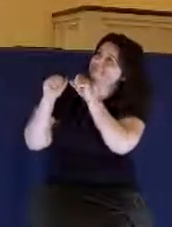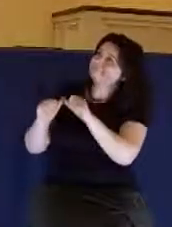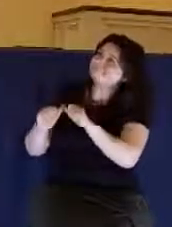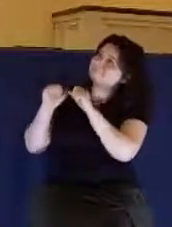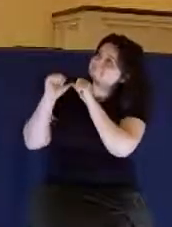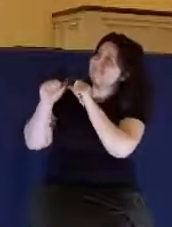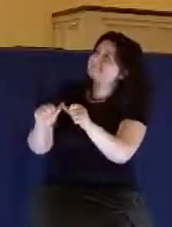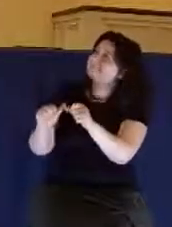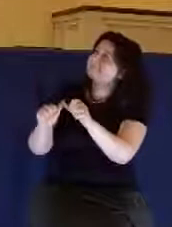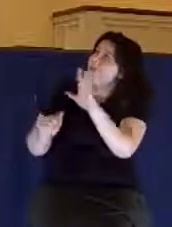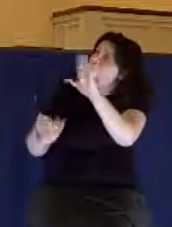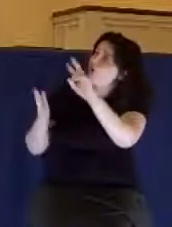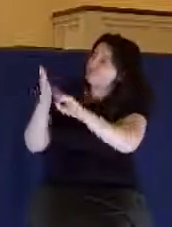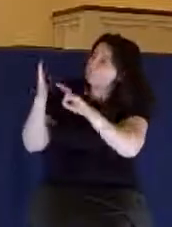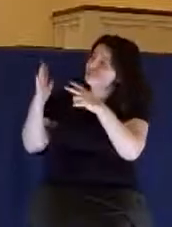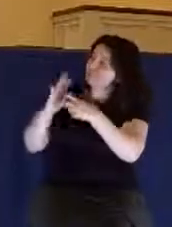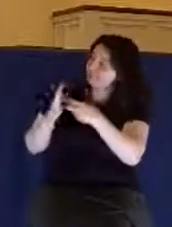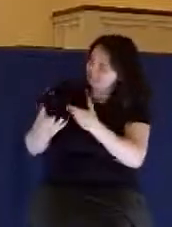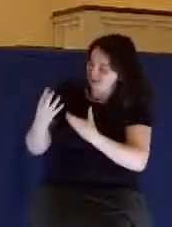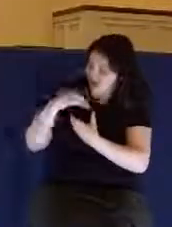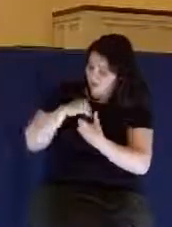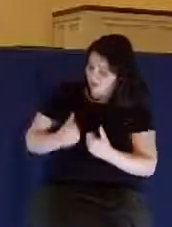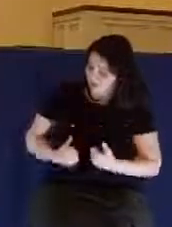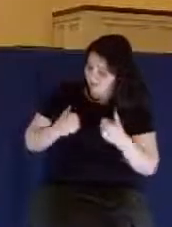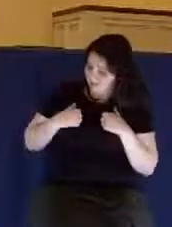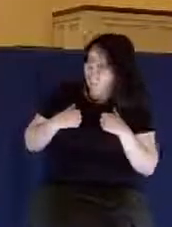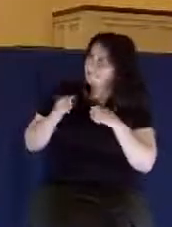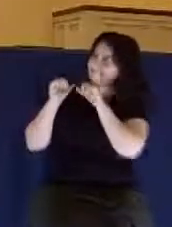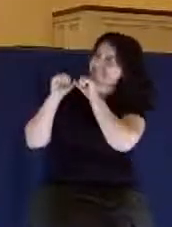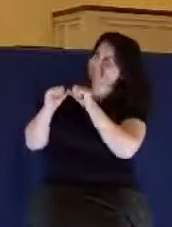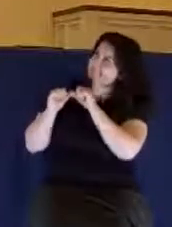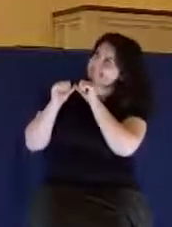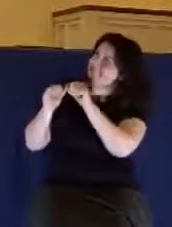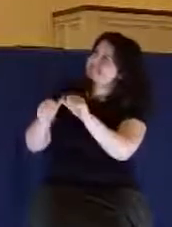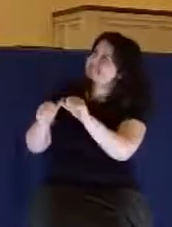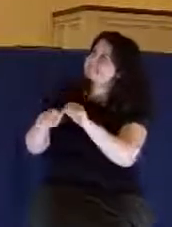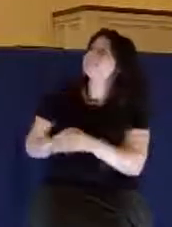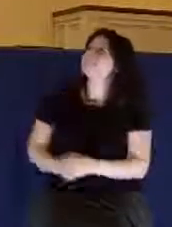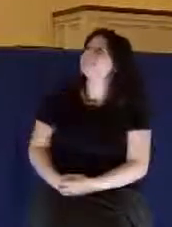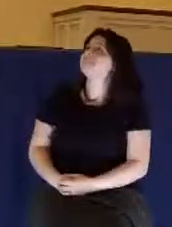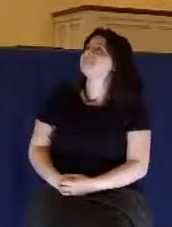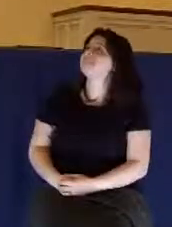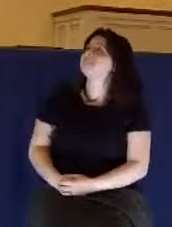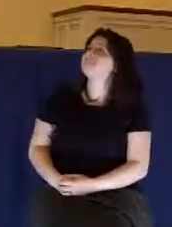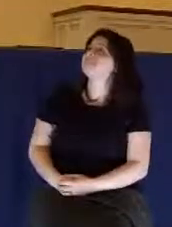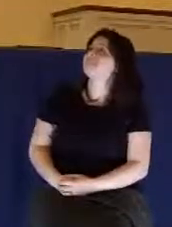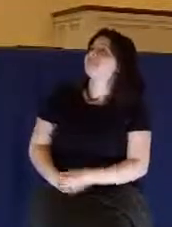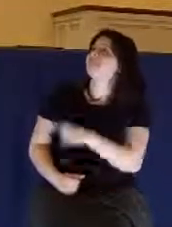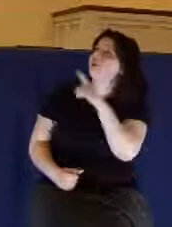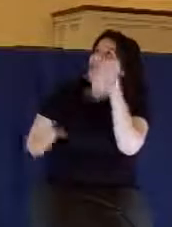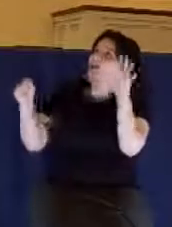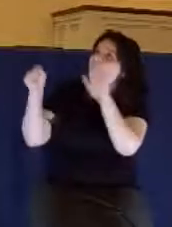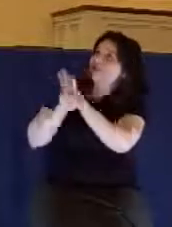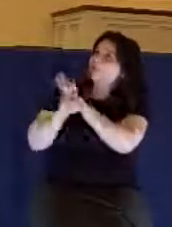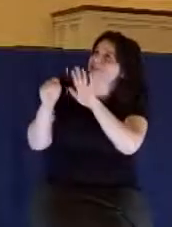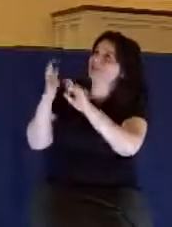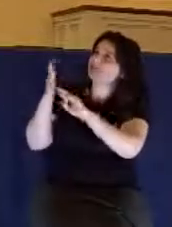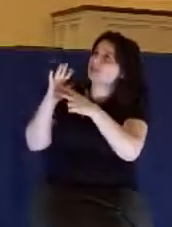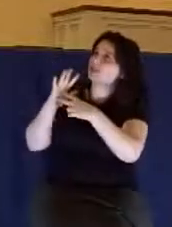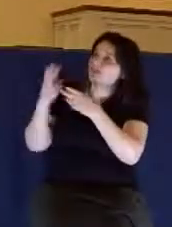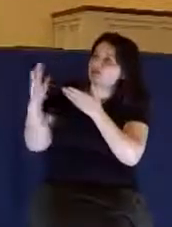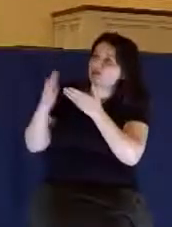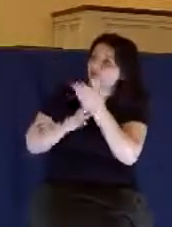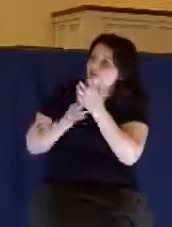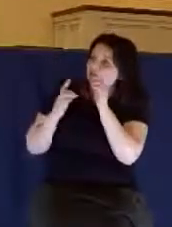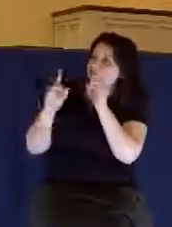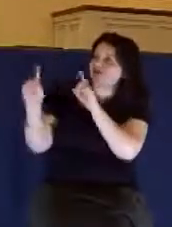And your purpose in our life does not change. And you are accomplishing your purpose, even in the midst of the trials and